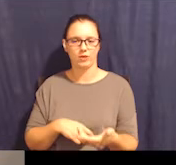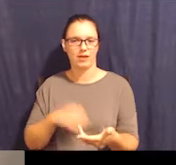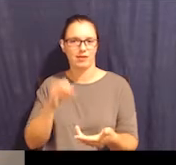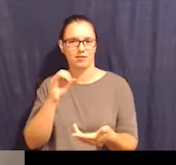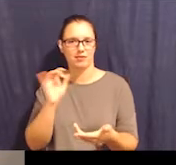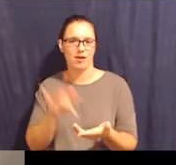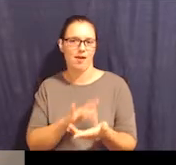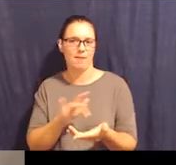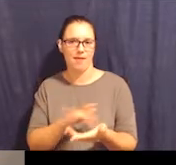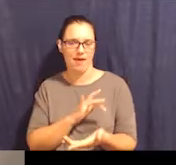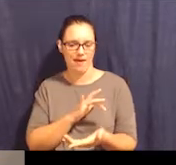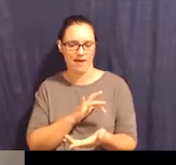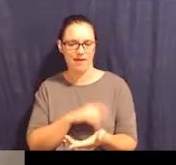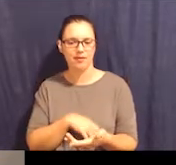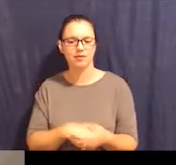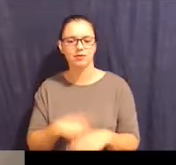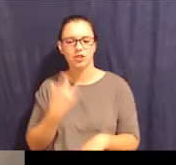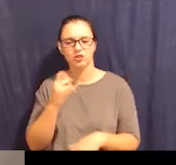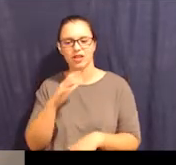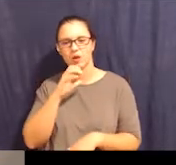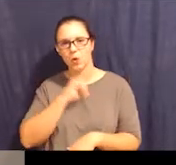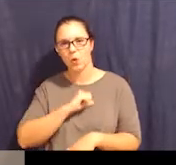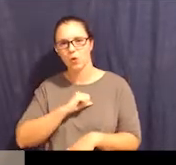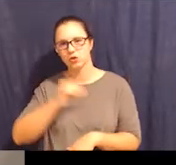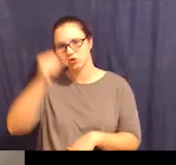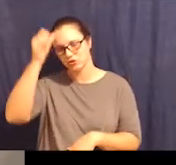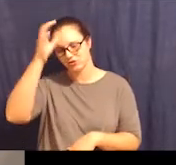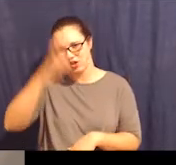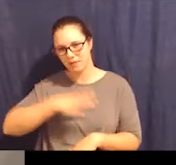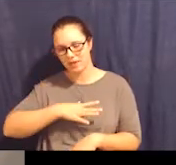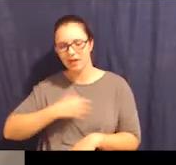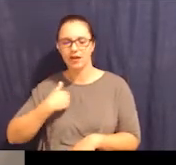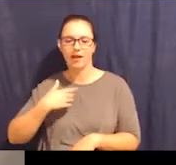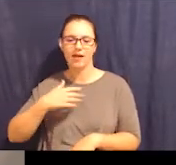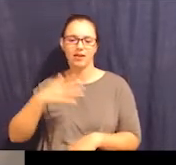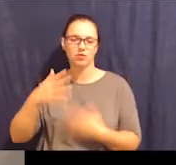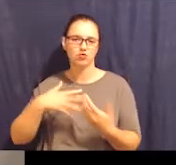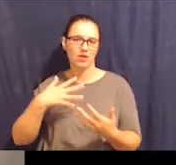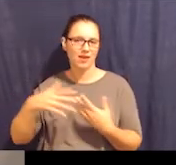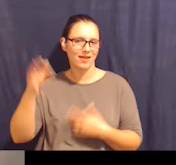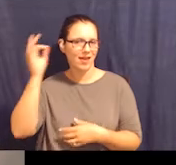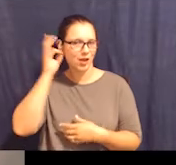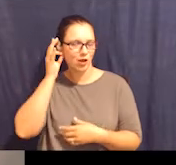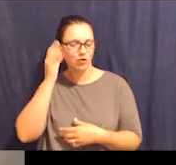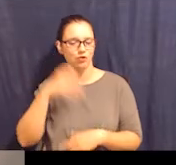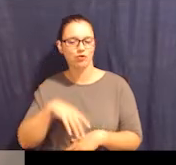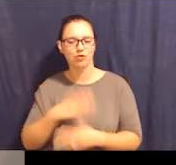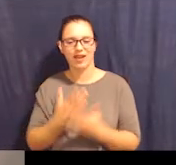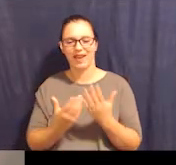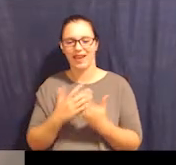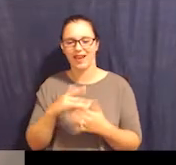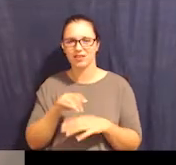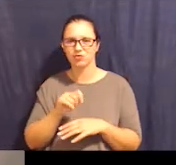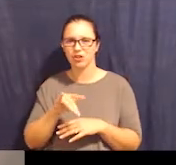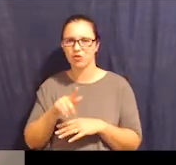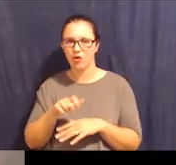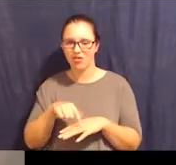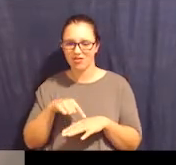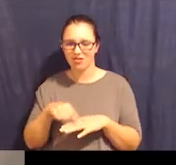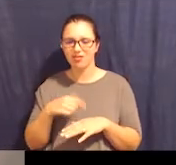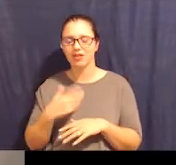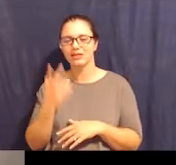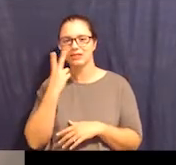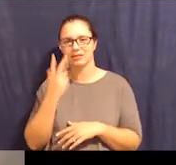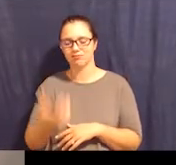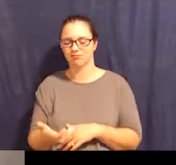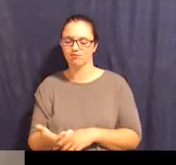graying hair and wrinkly hands. And we can see he's holding a tablet and it looks like he's written with a stylus. So one of these pens